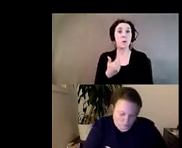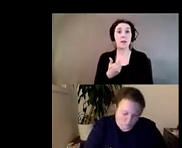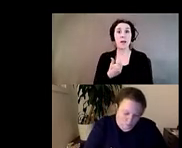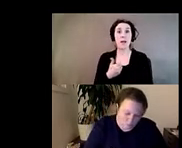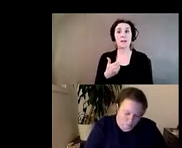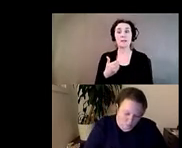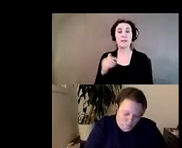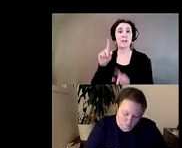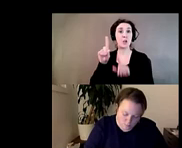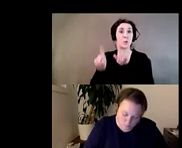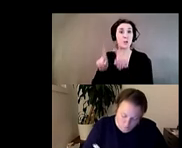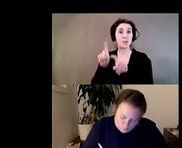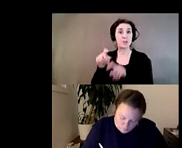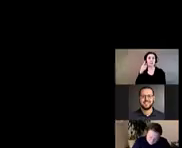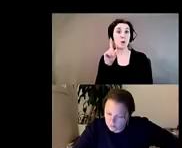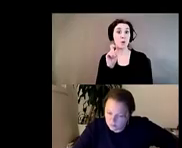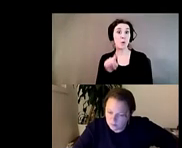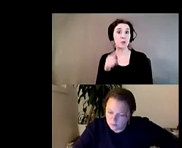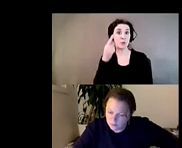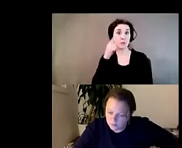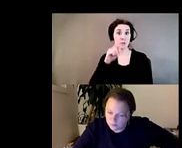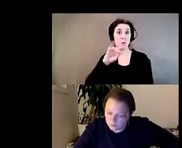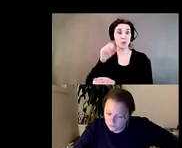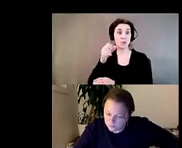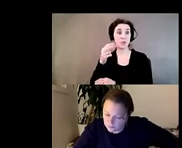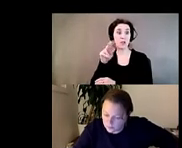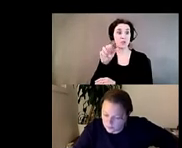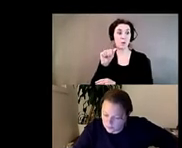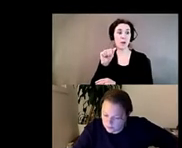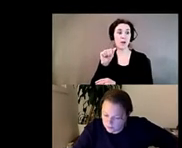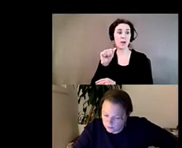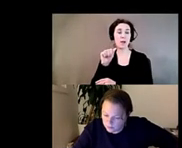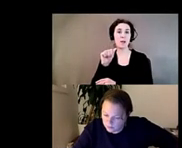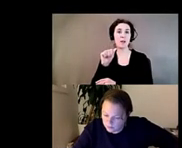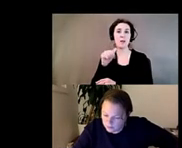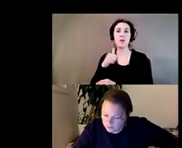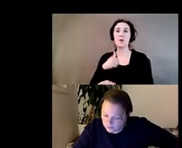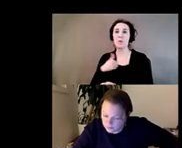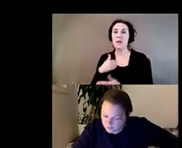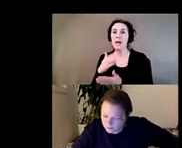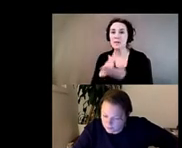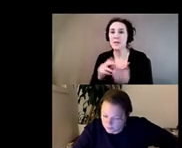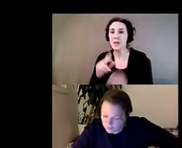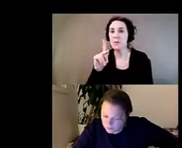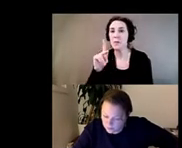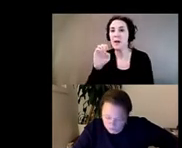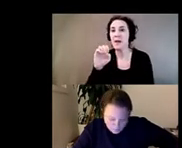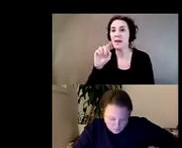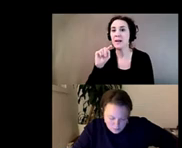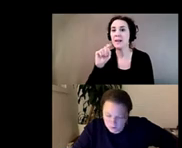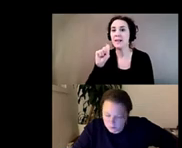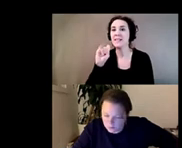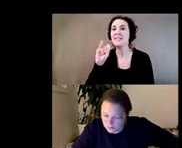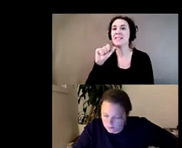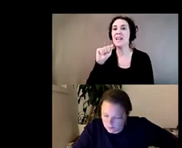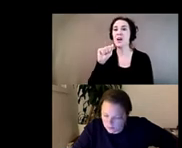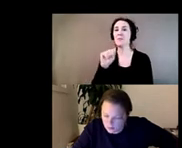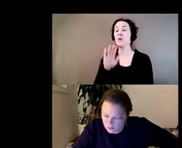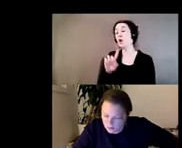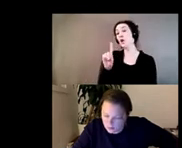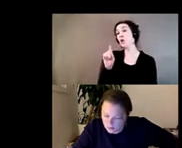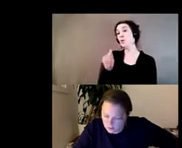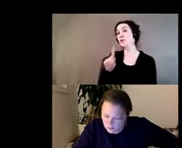Joshua after his presentation. So we do have one from Ketsia. So Ketsia's question for you Joshua is